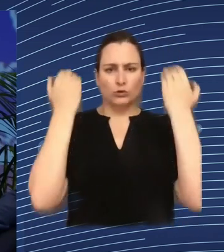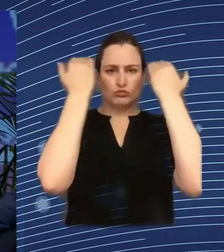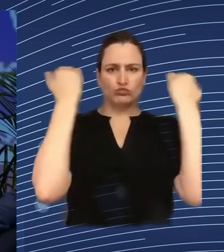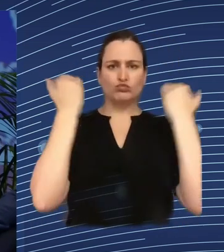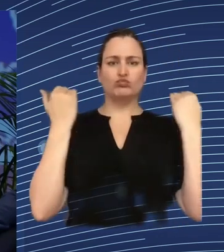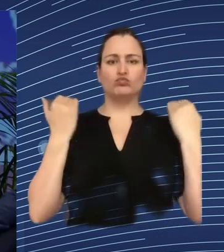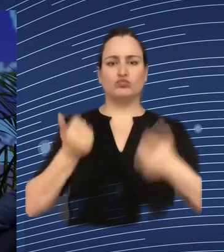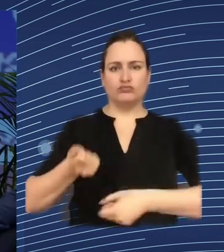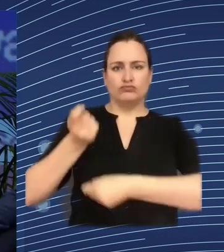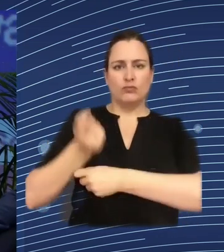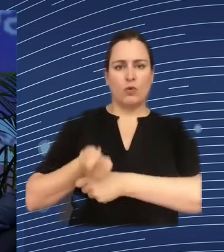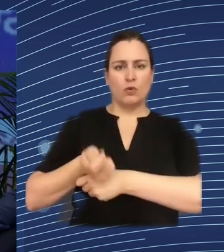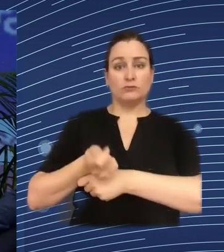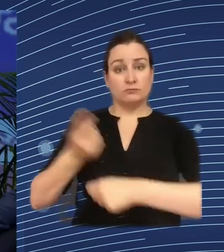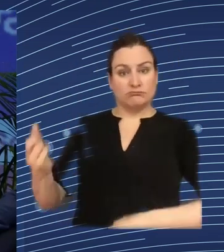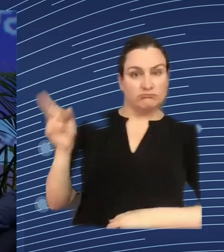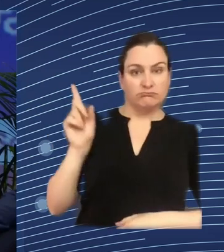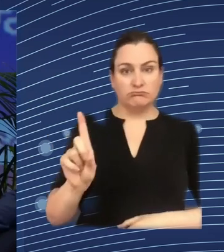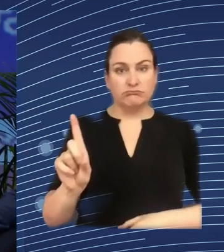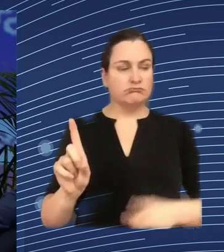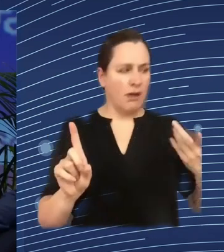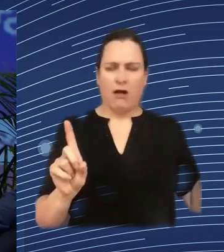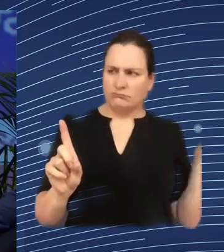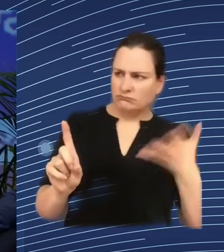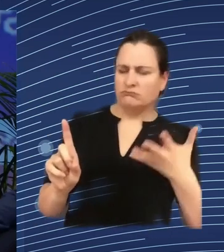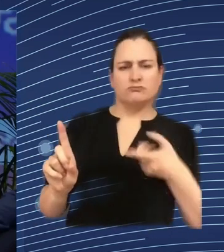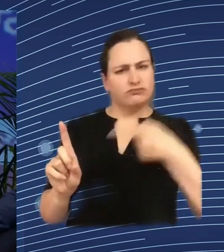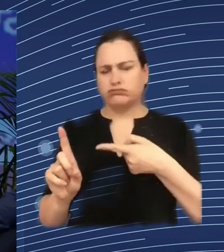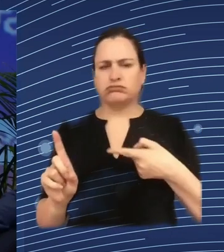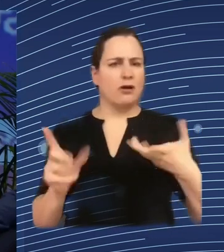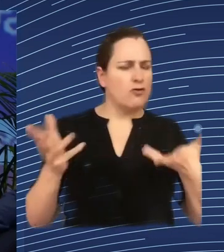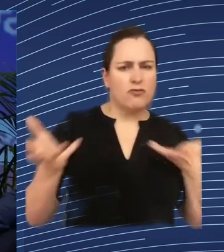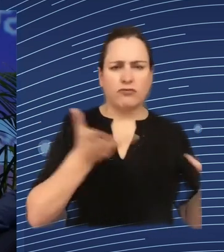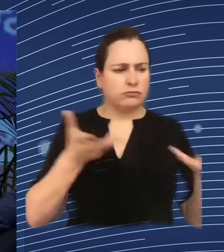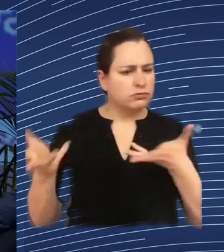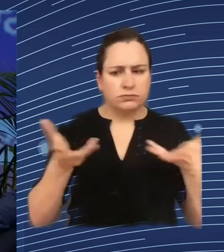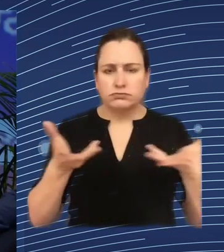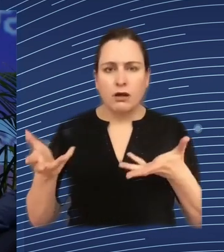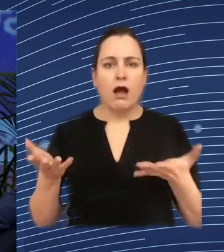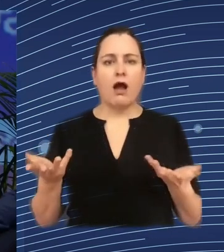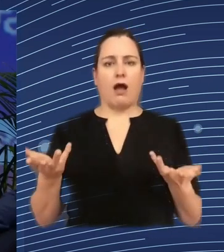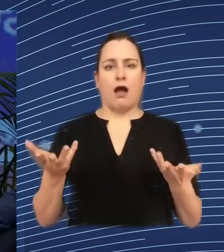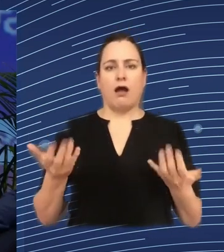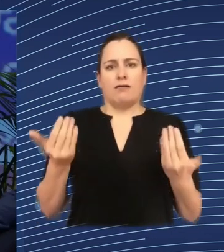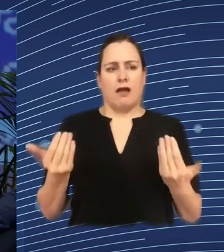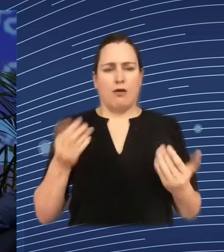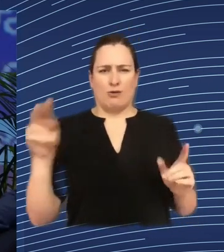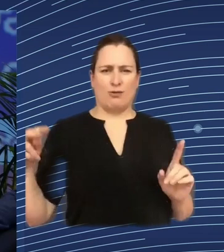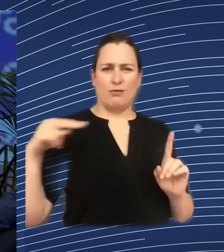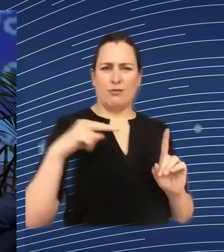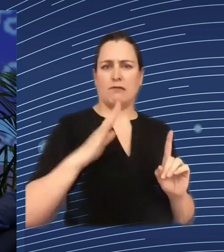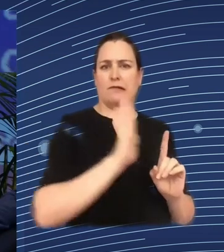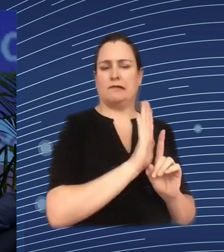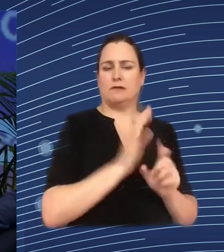Victorian central criminal court in London doing a licensing review of all things and you know